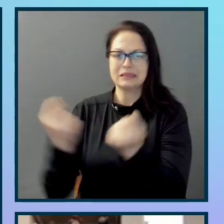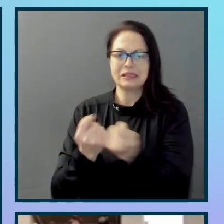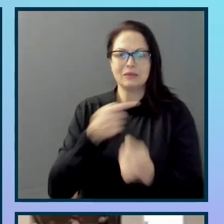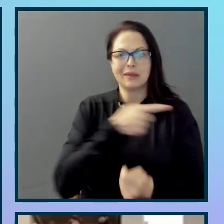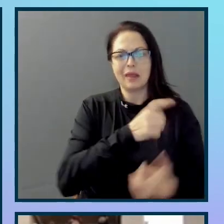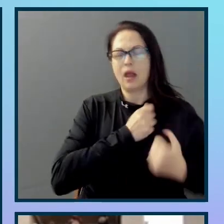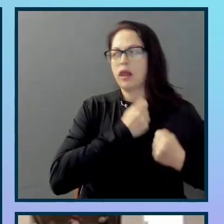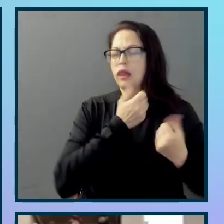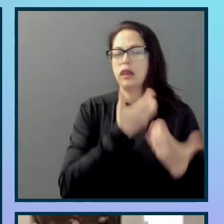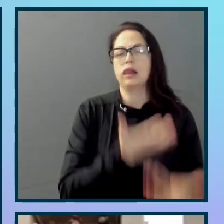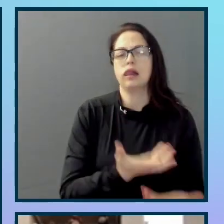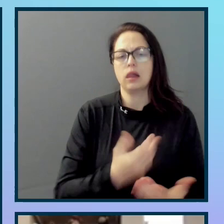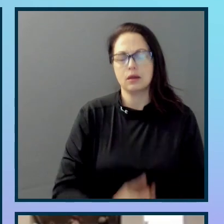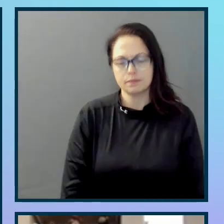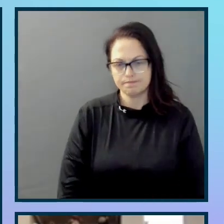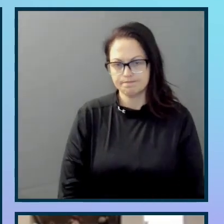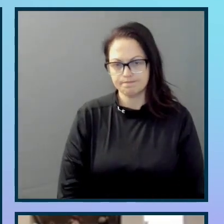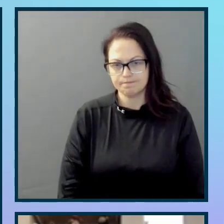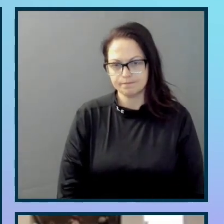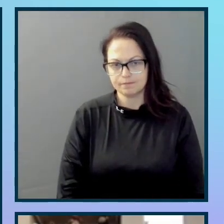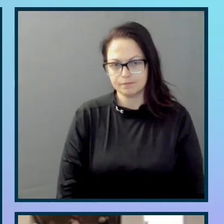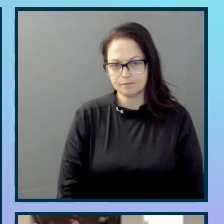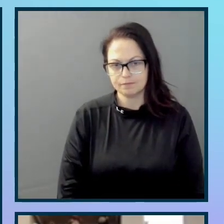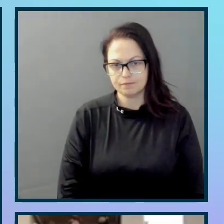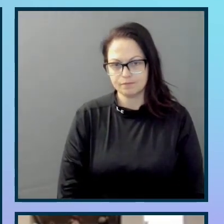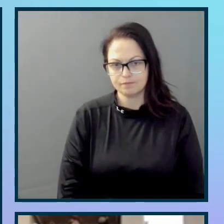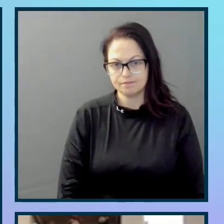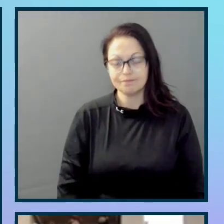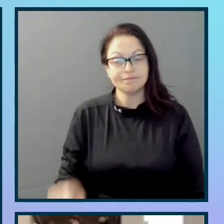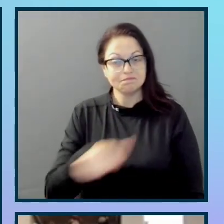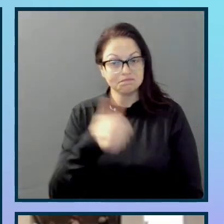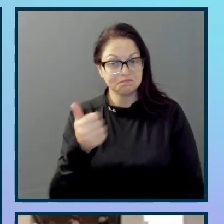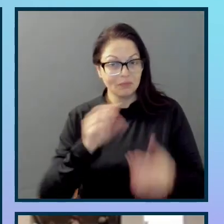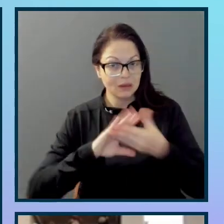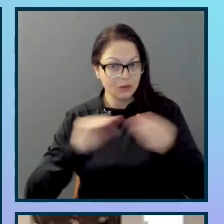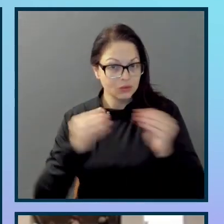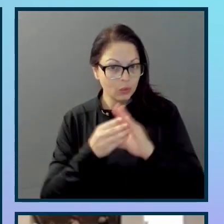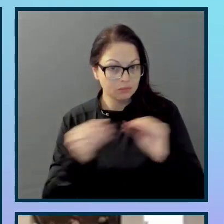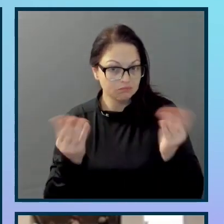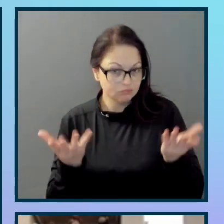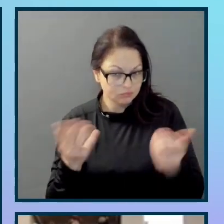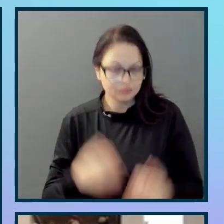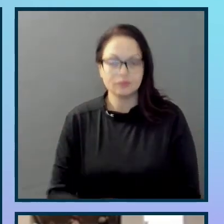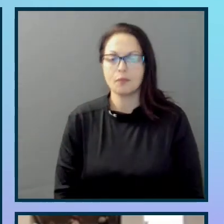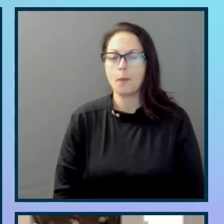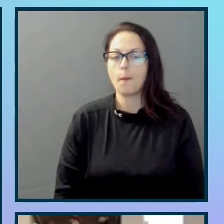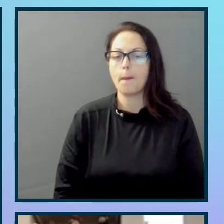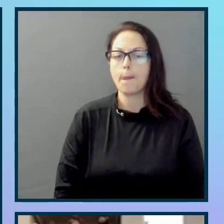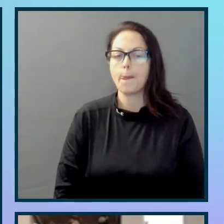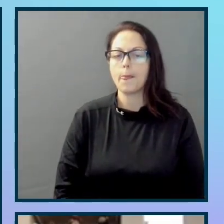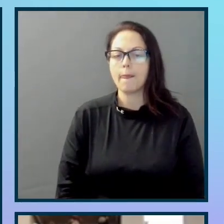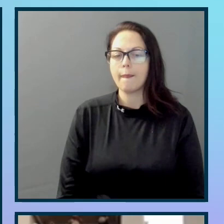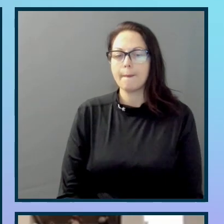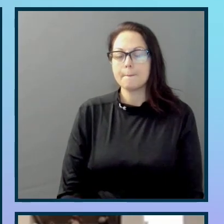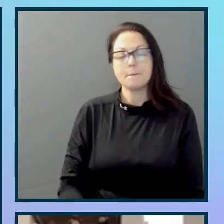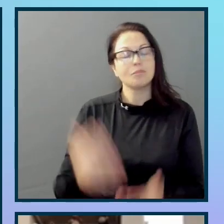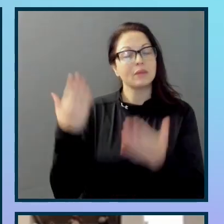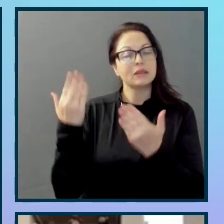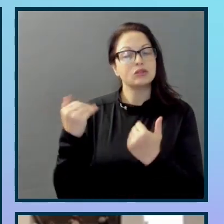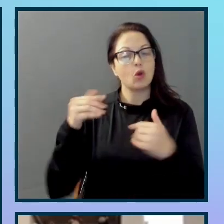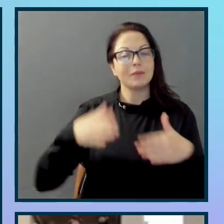So let's try another story. Perhaps it'll have a happier ending. This time, let's imagine